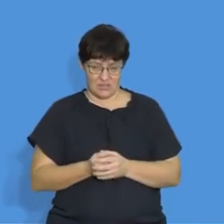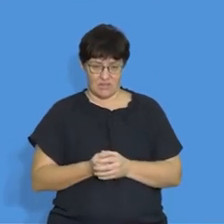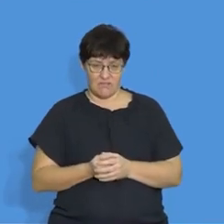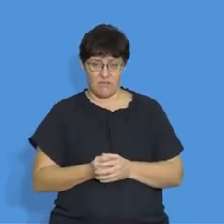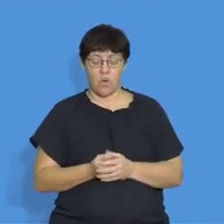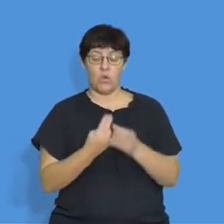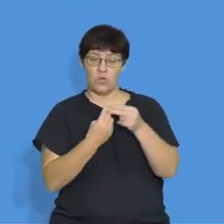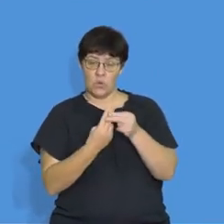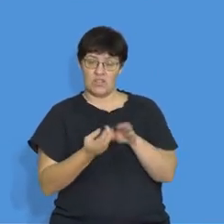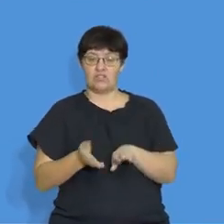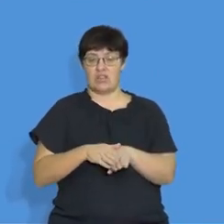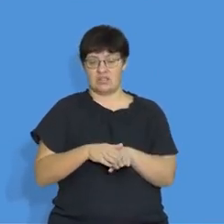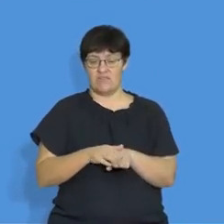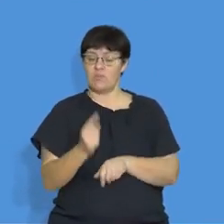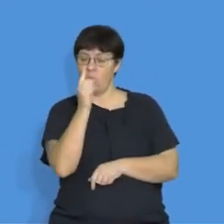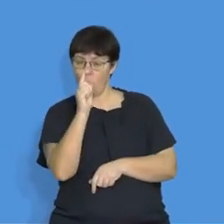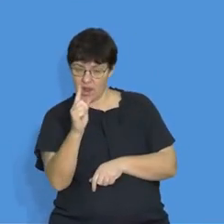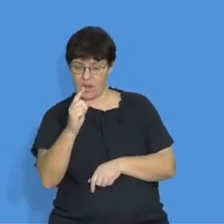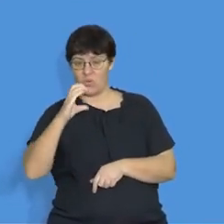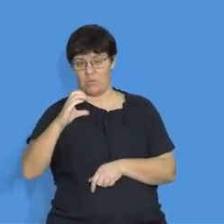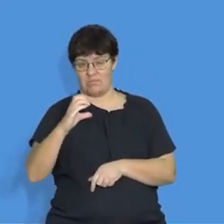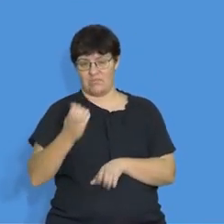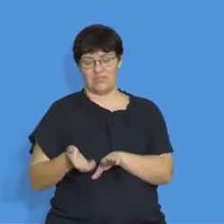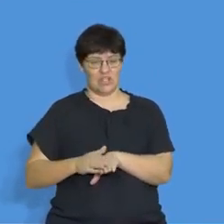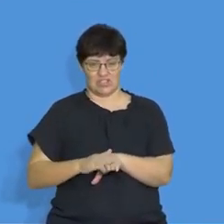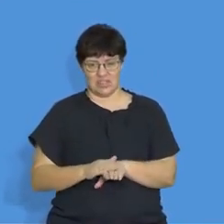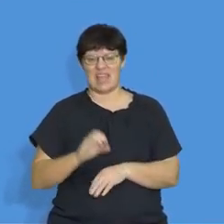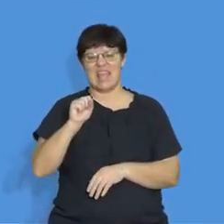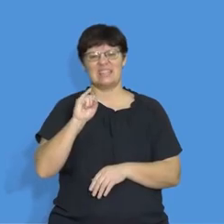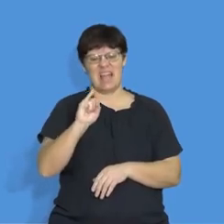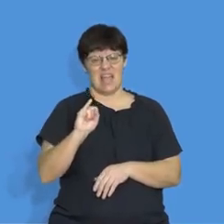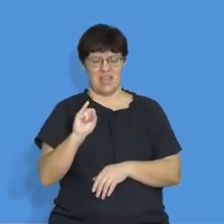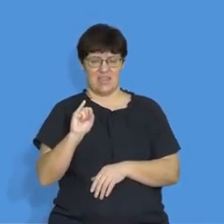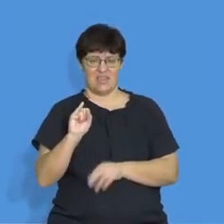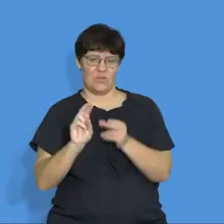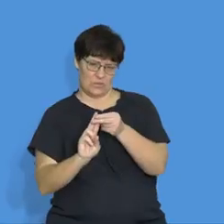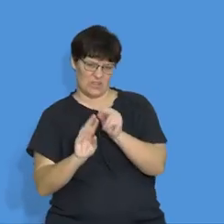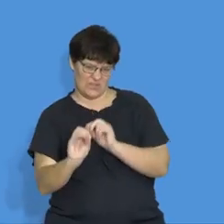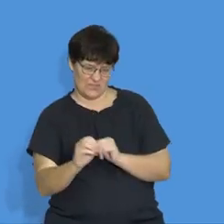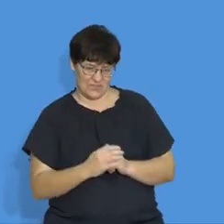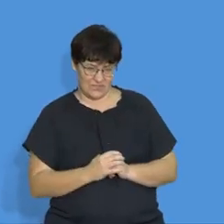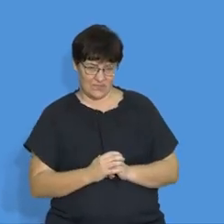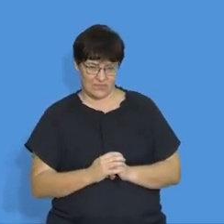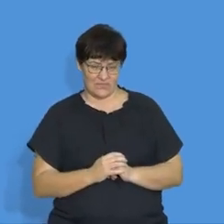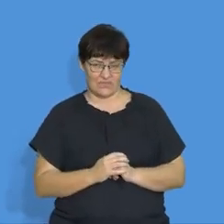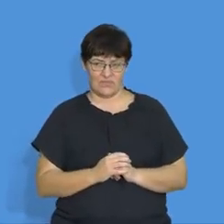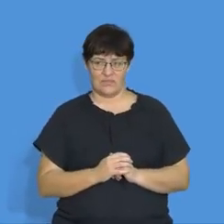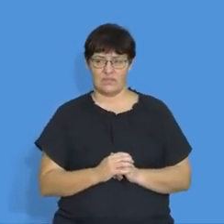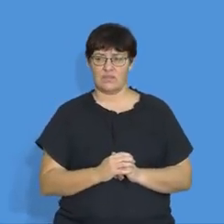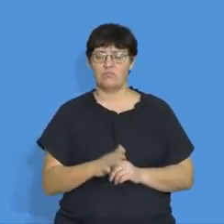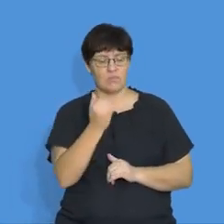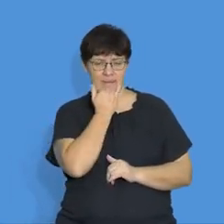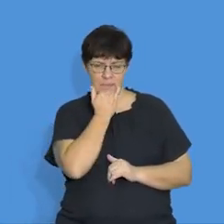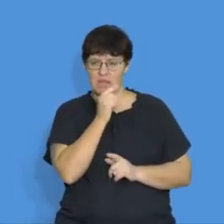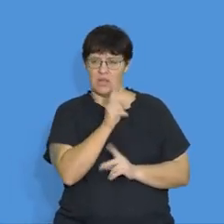charge, we're talking about one coulomb of charge as the SI unit. Right. Okay. And then we are happy with the